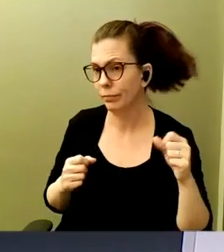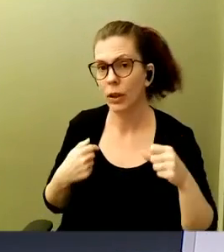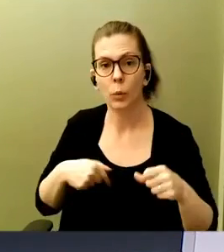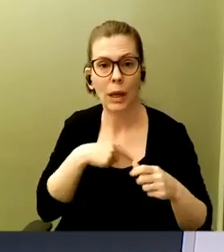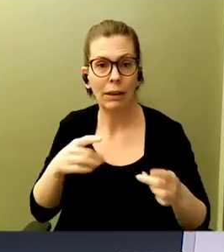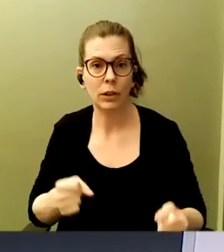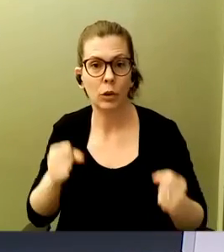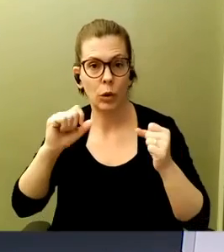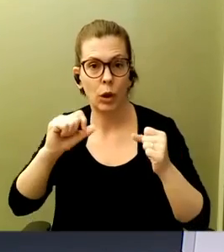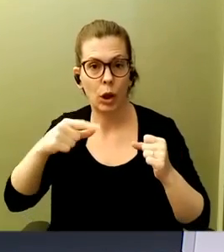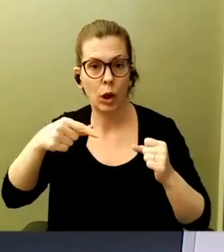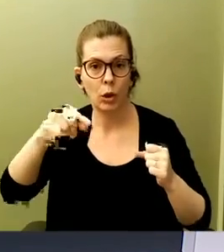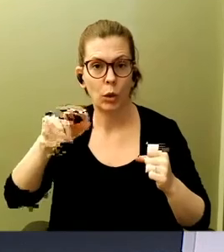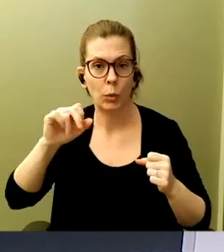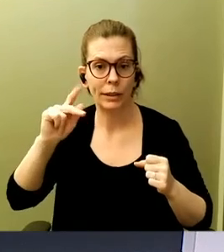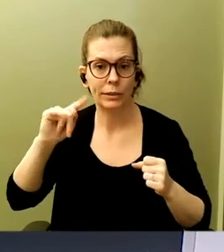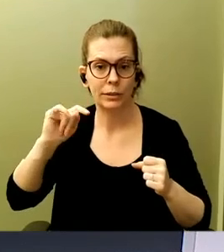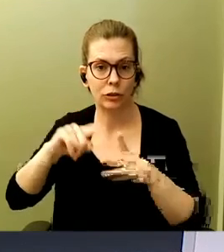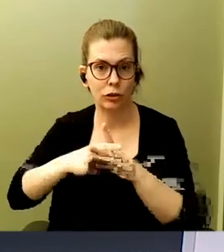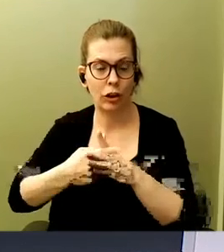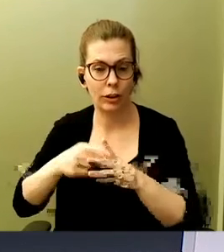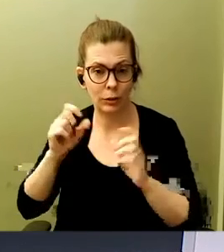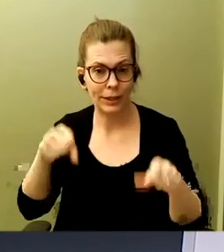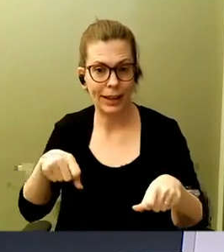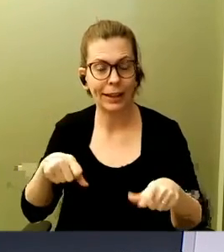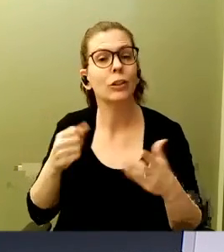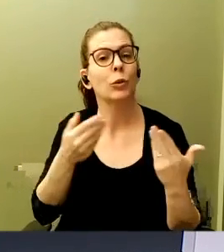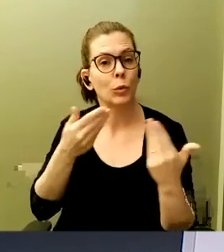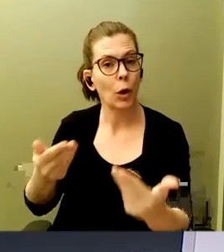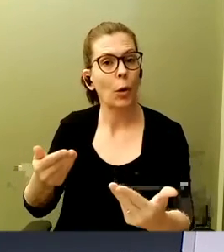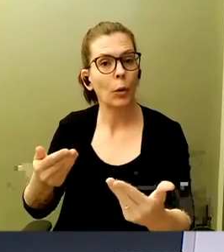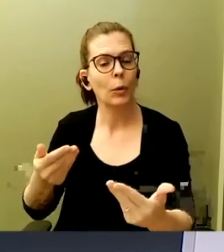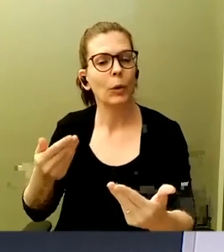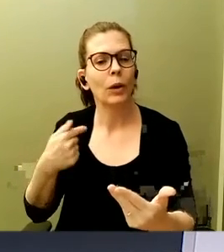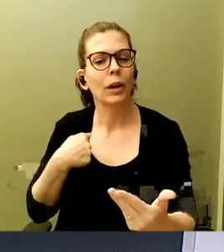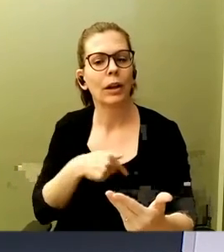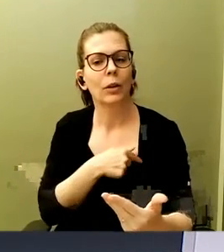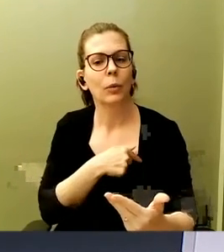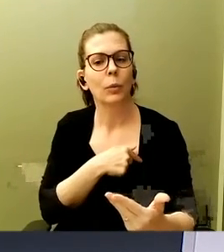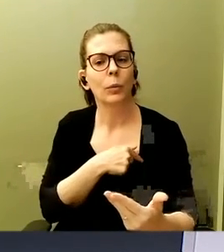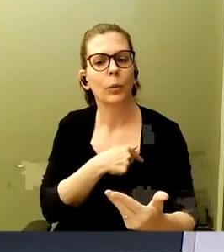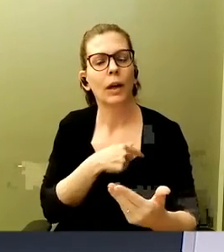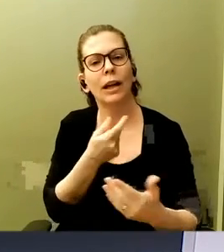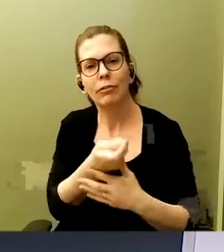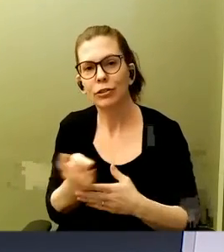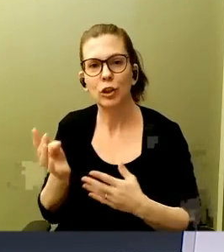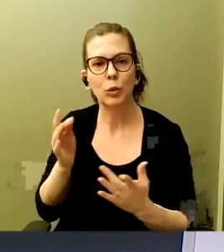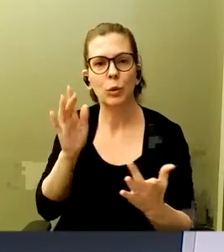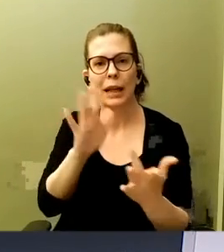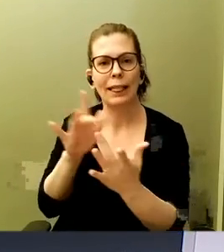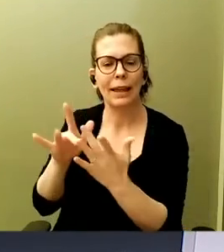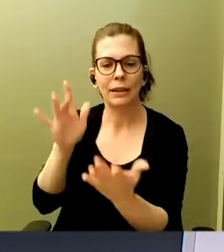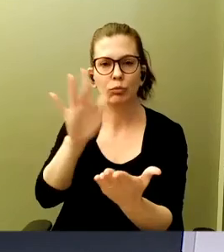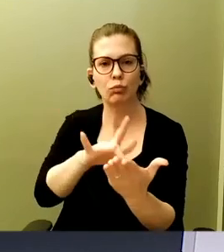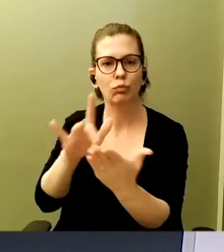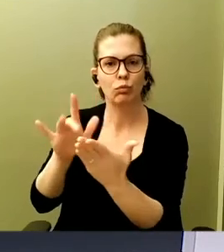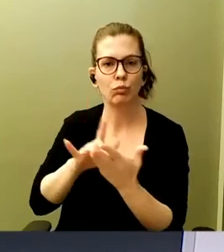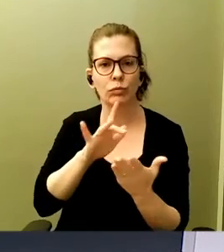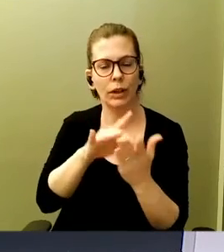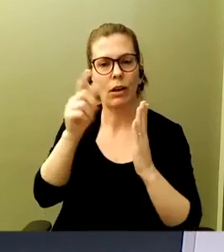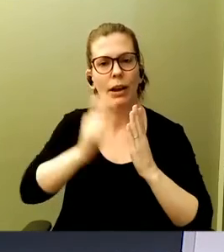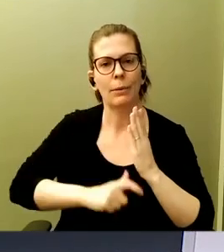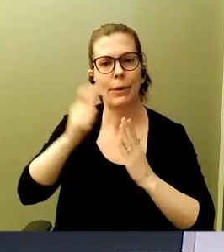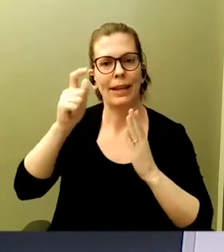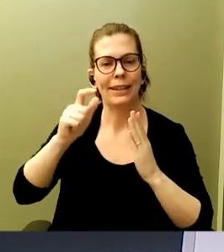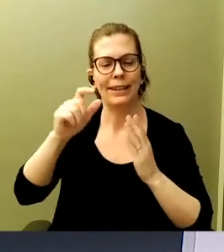excellent. For me. You can go there and we just, with a few clicks, use the automated CloudFormation template. Yeah.